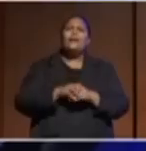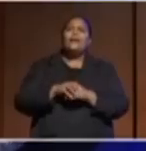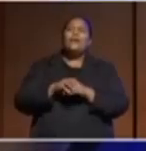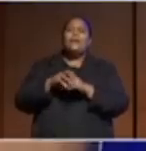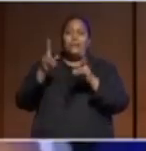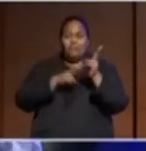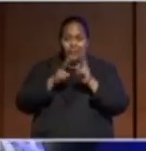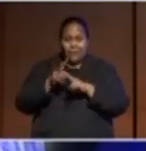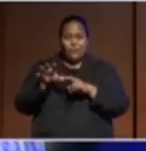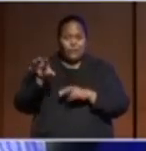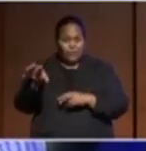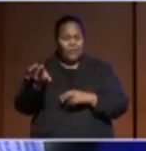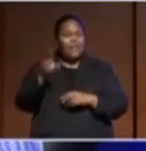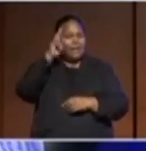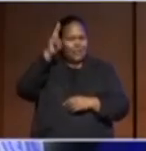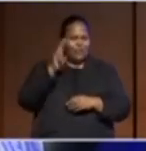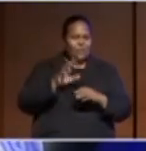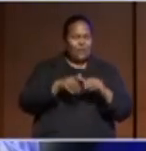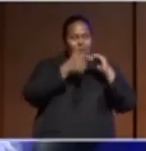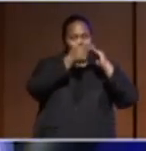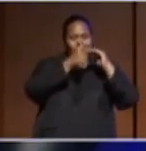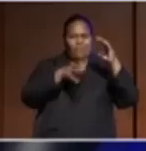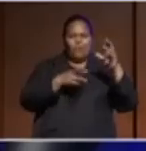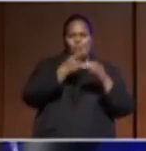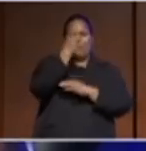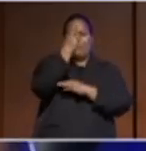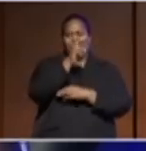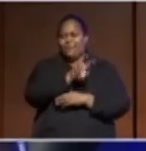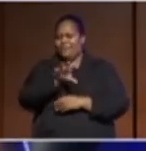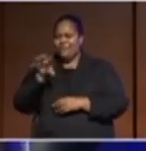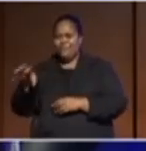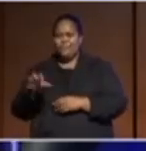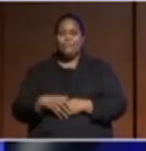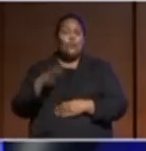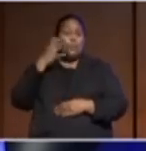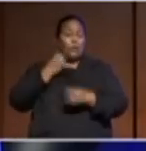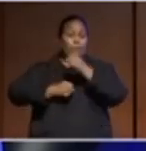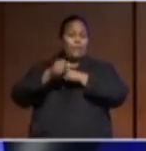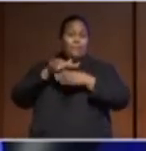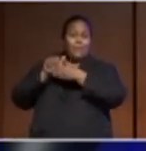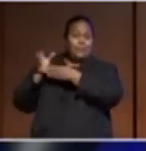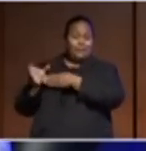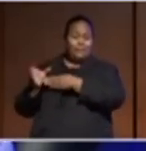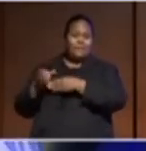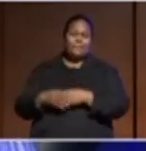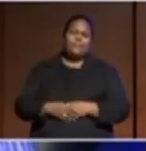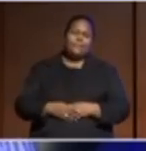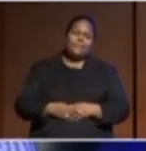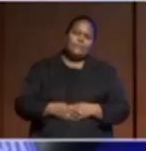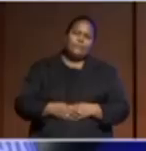at national level. But you go into being a Matai premised on your